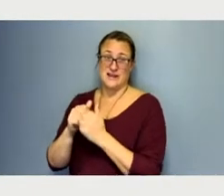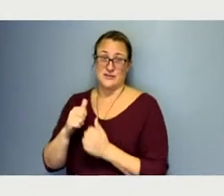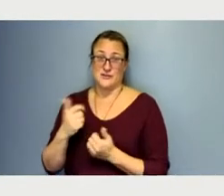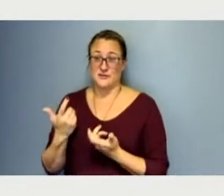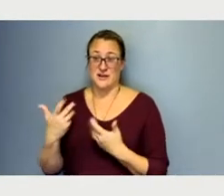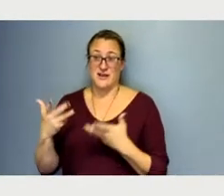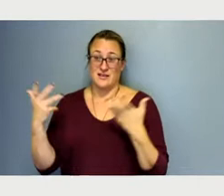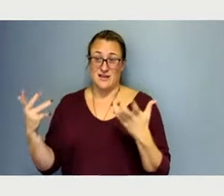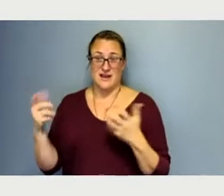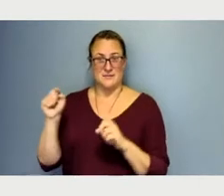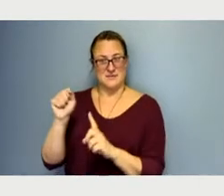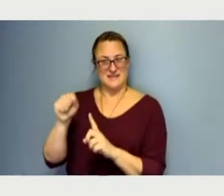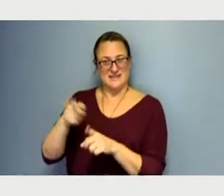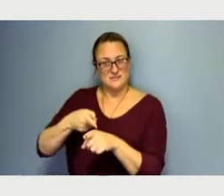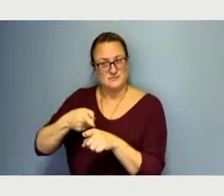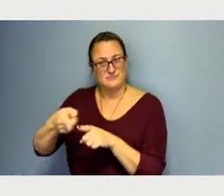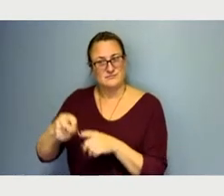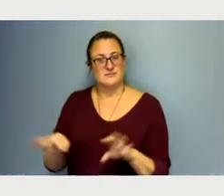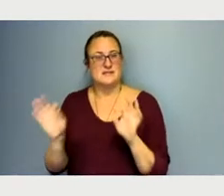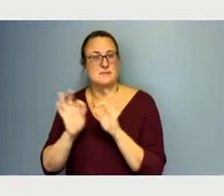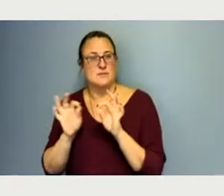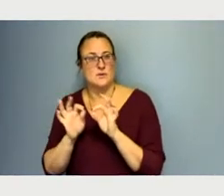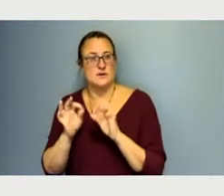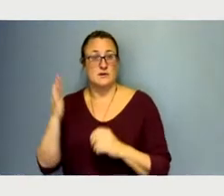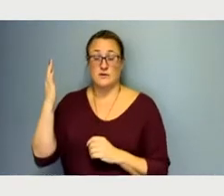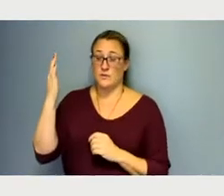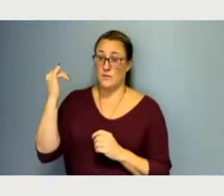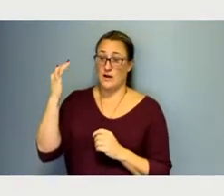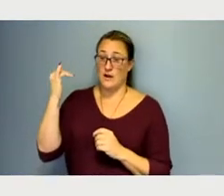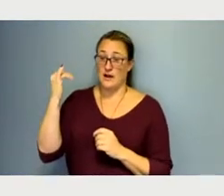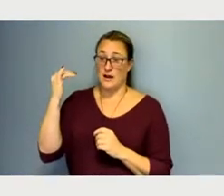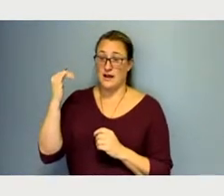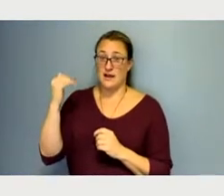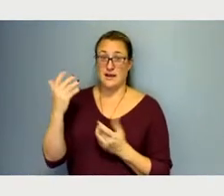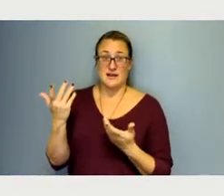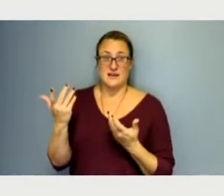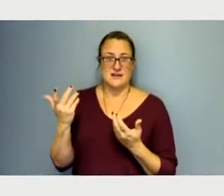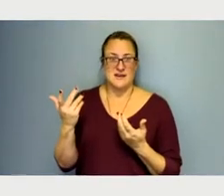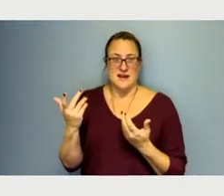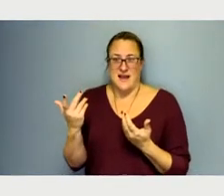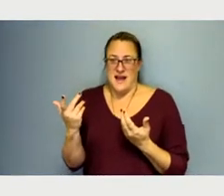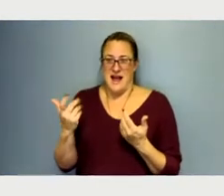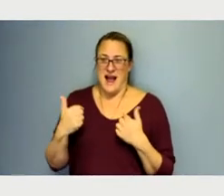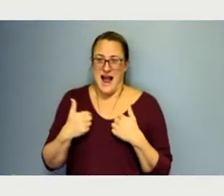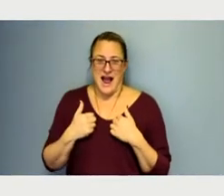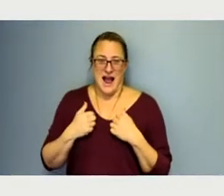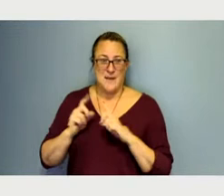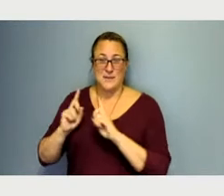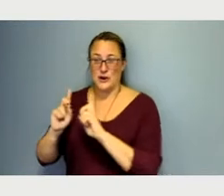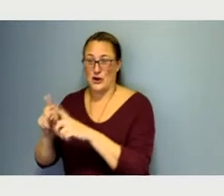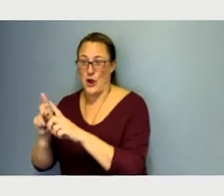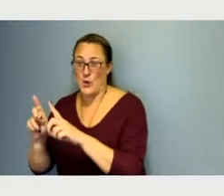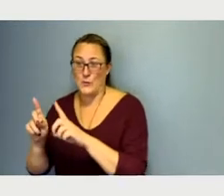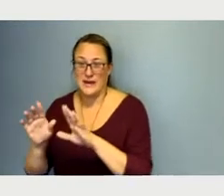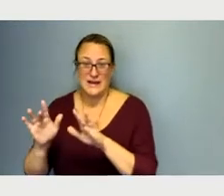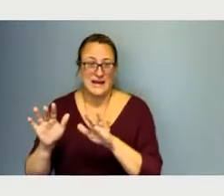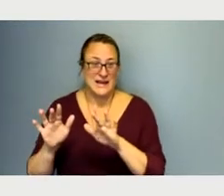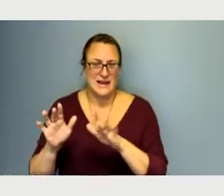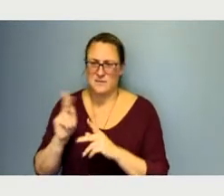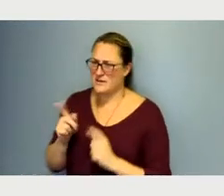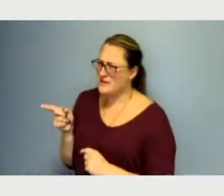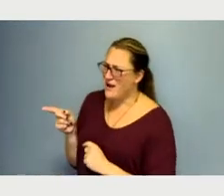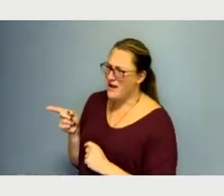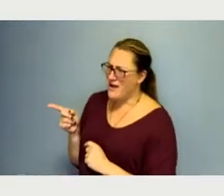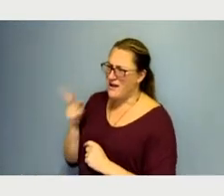important. Because everywhere I go, I'm like mid-scoop. And someone says, I saw you on the